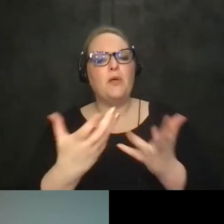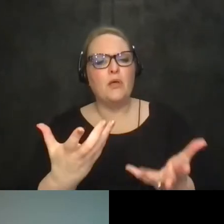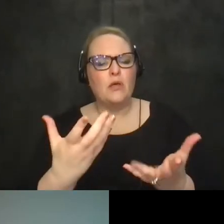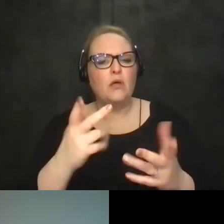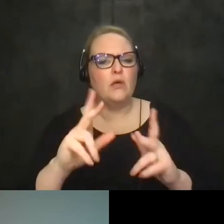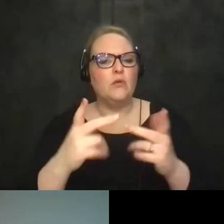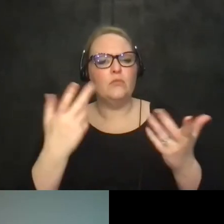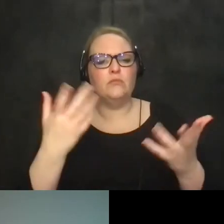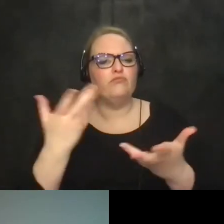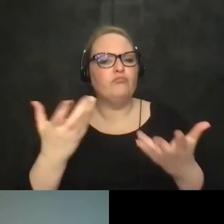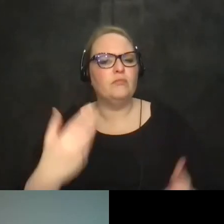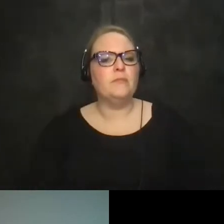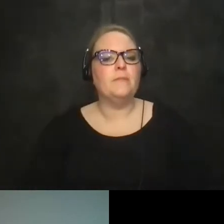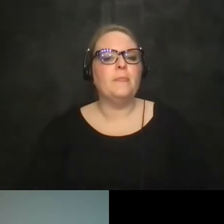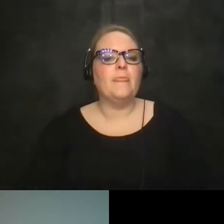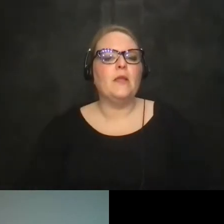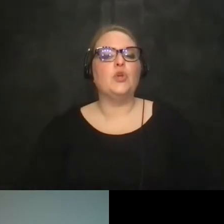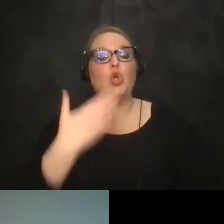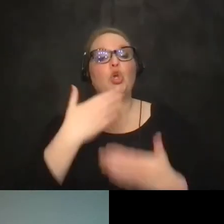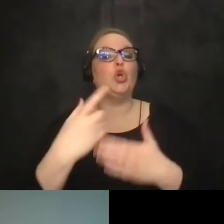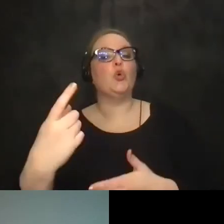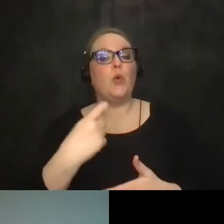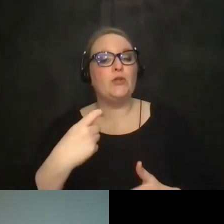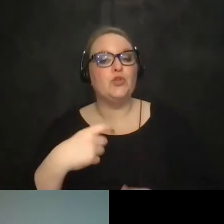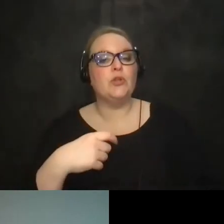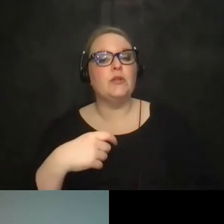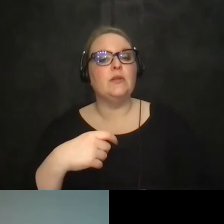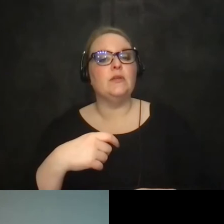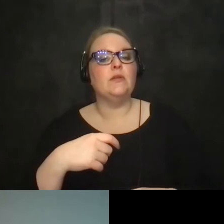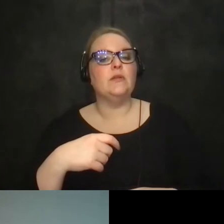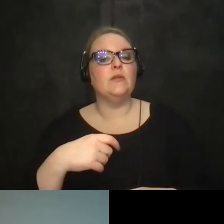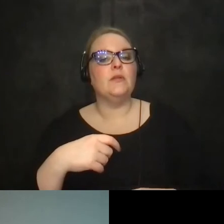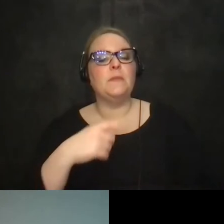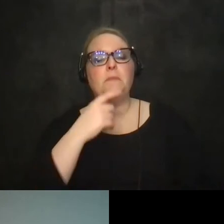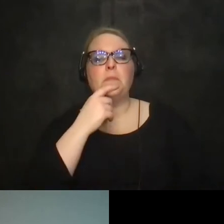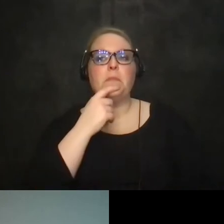doing that that's a good question um